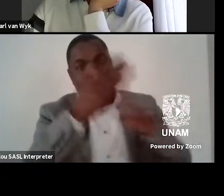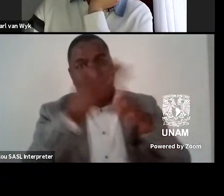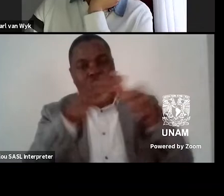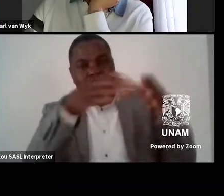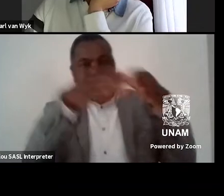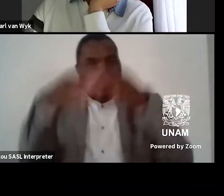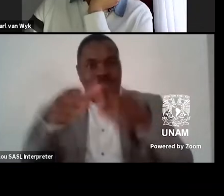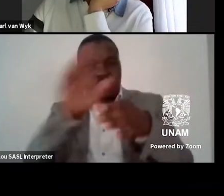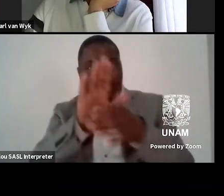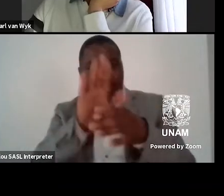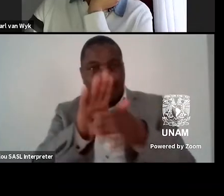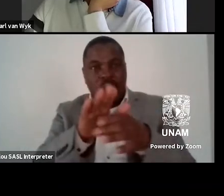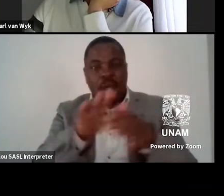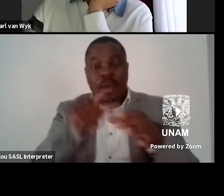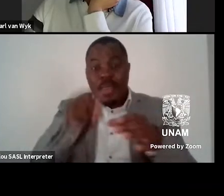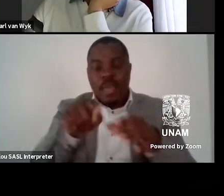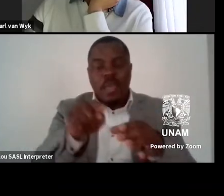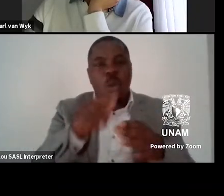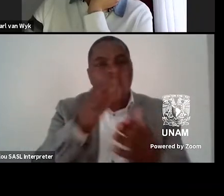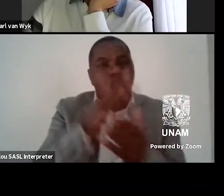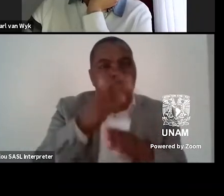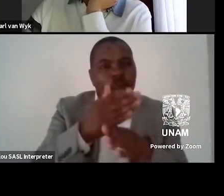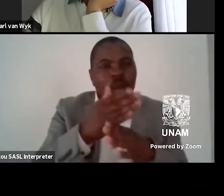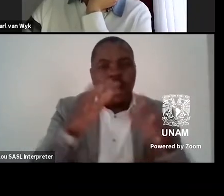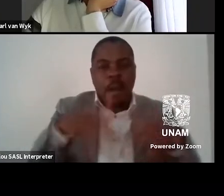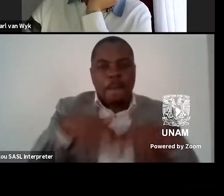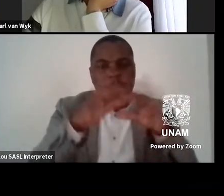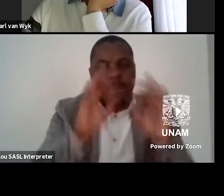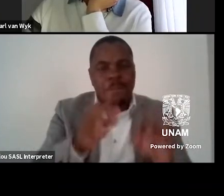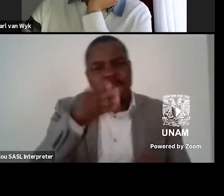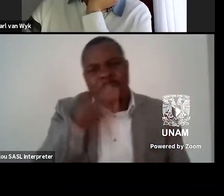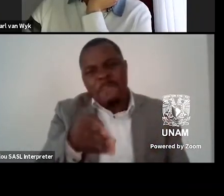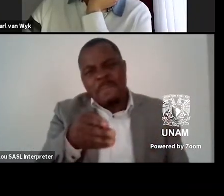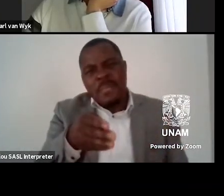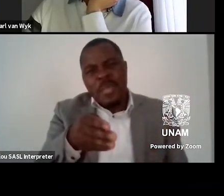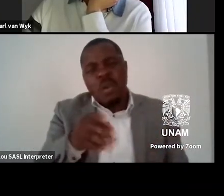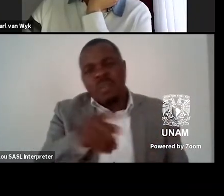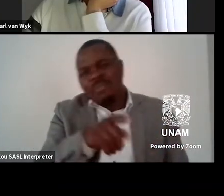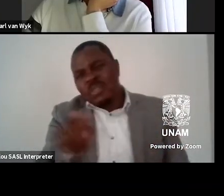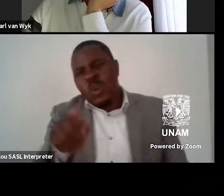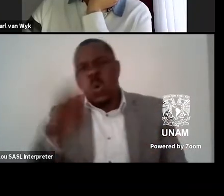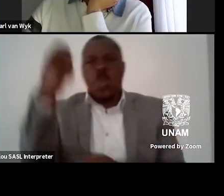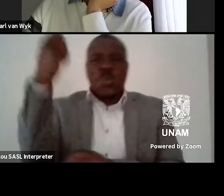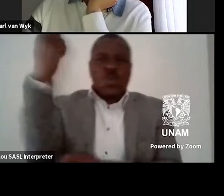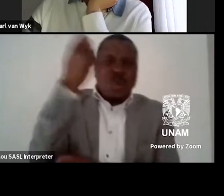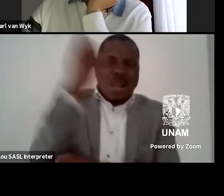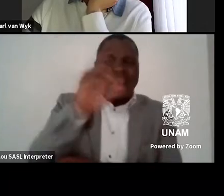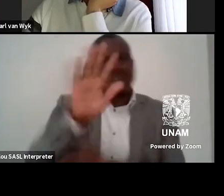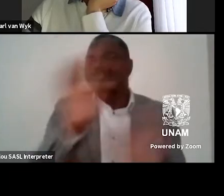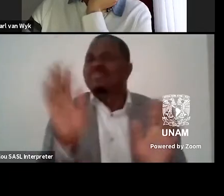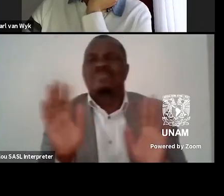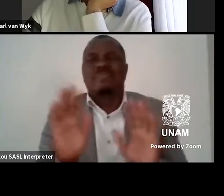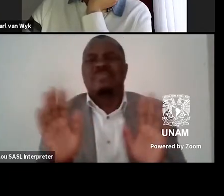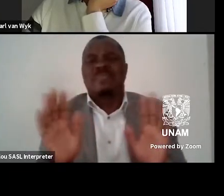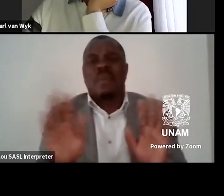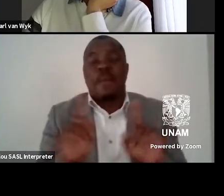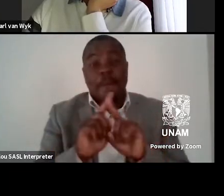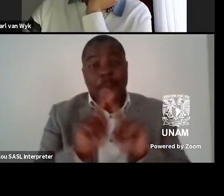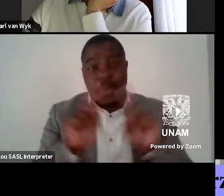set up in not necessarily rural area areas but